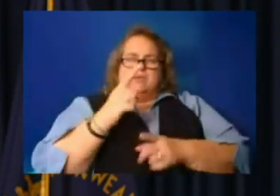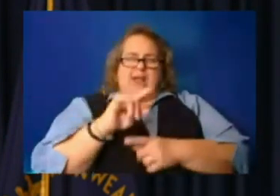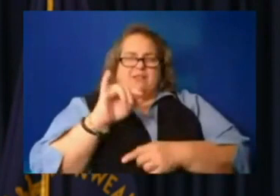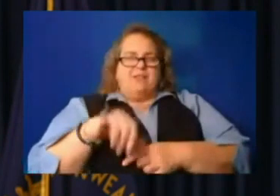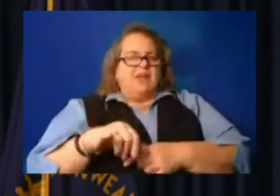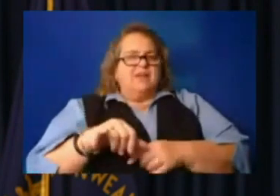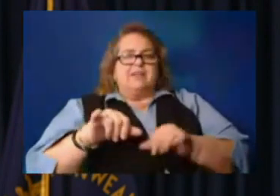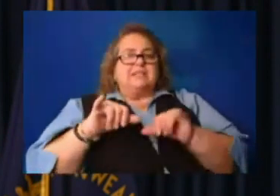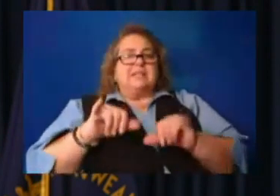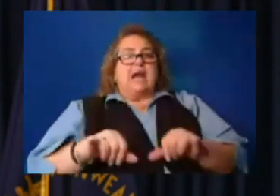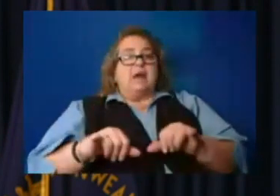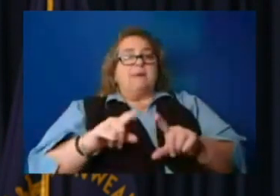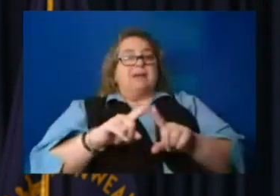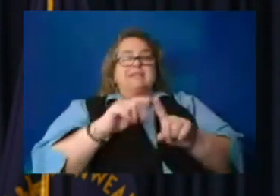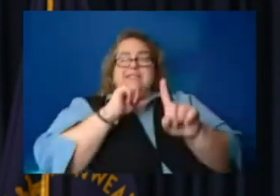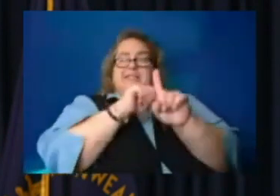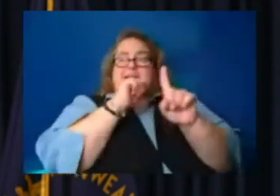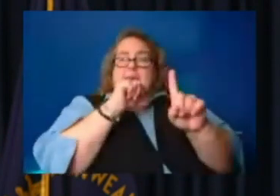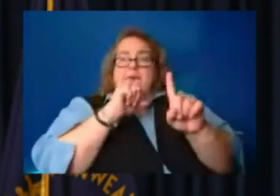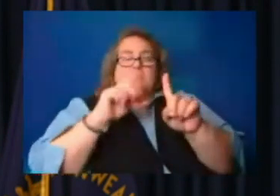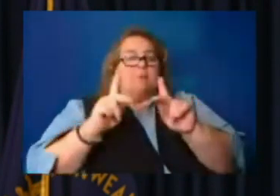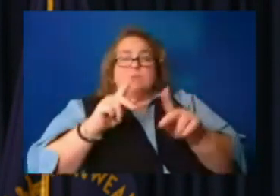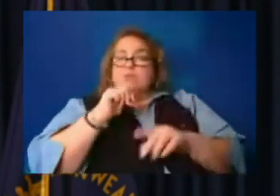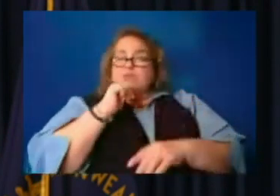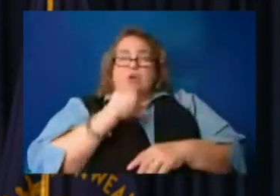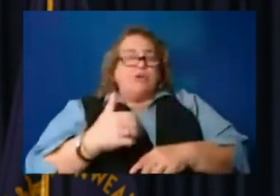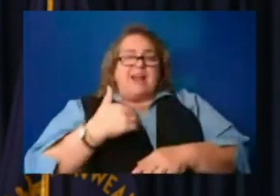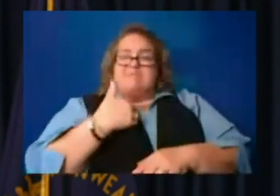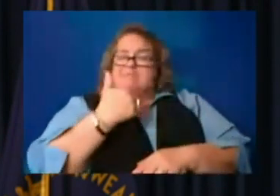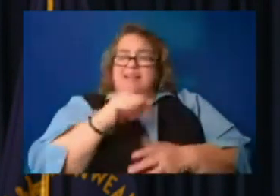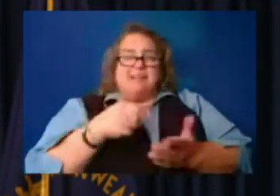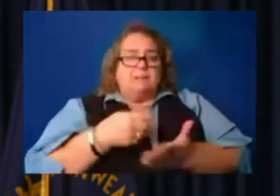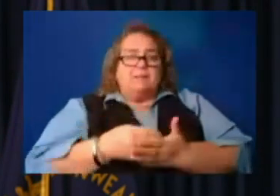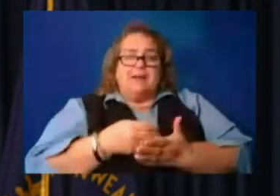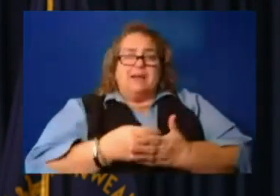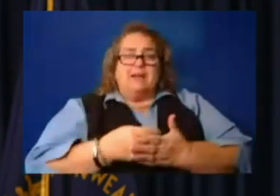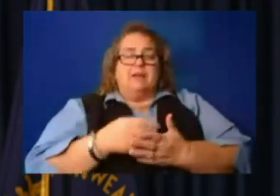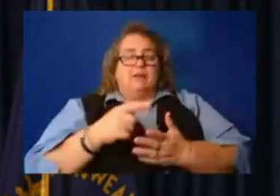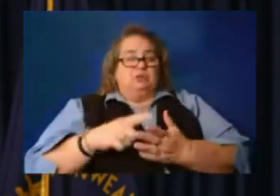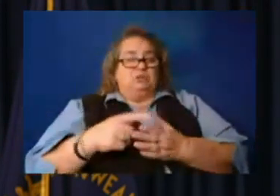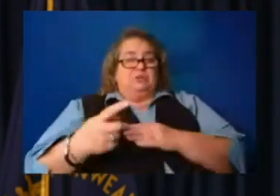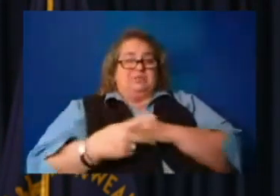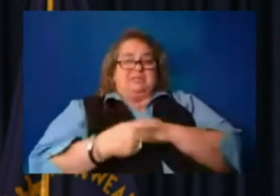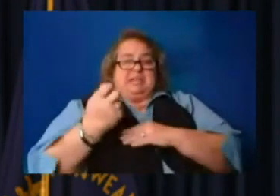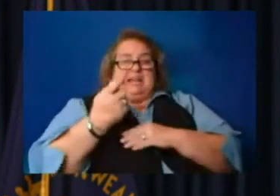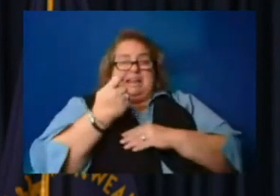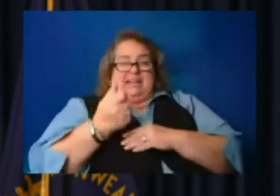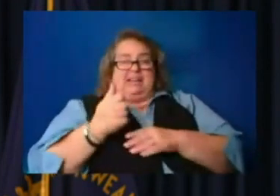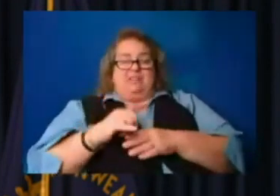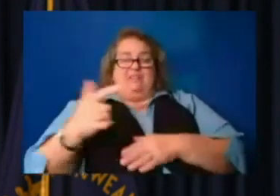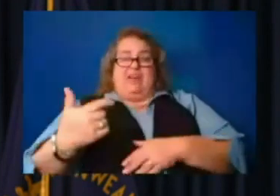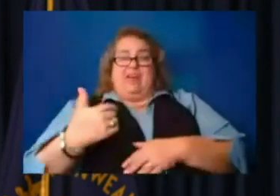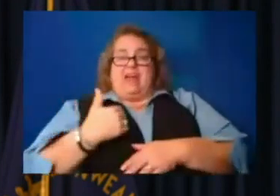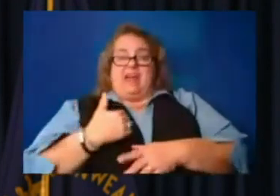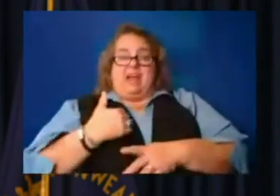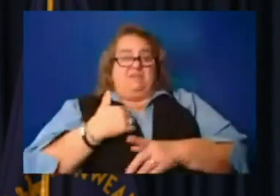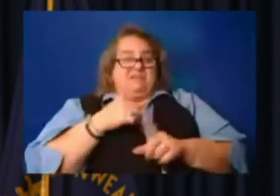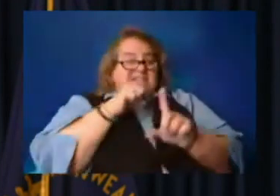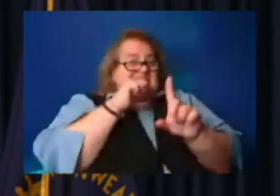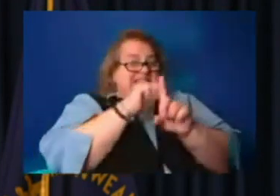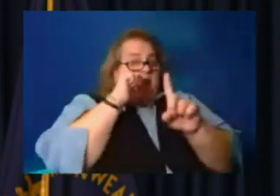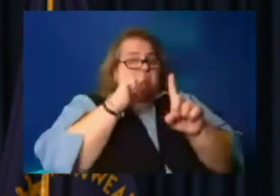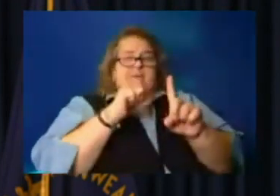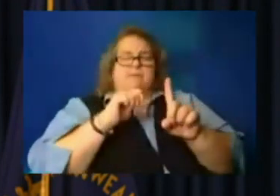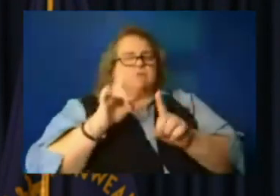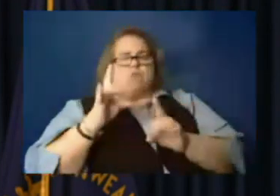scamming. These folks don't have any money and to take what little they do is horrendous. We will not allow